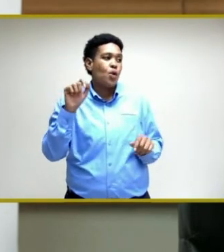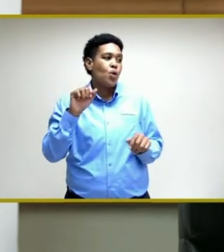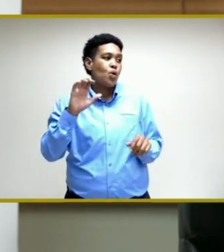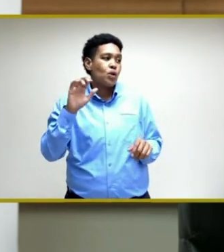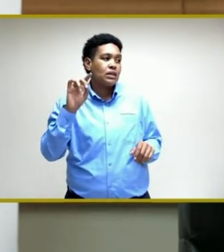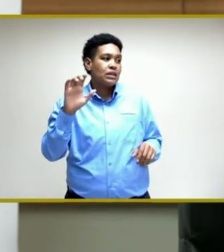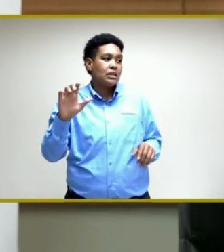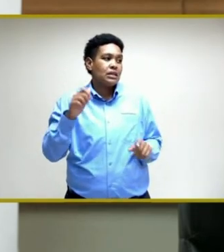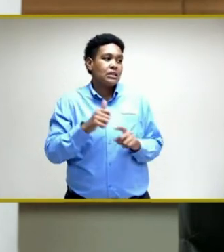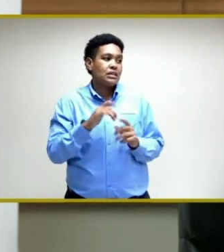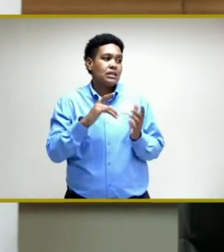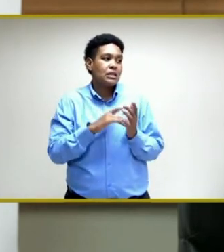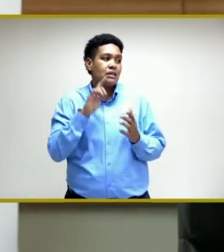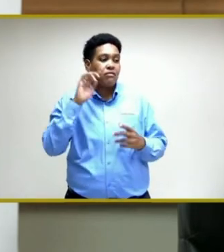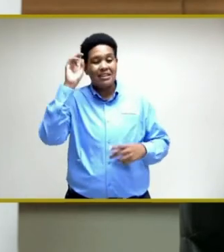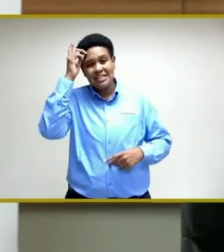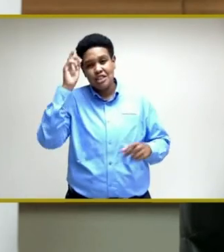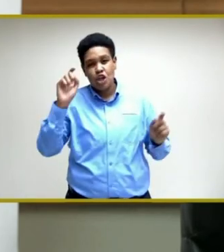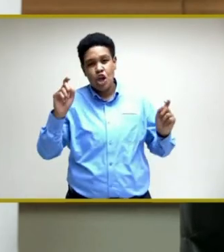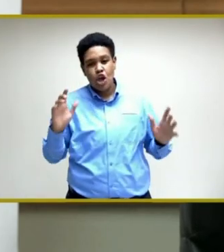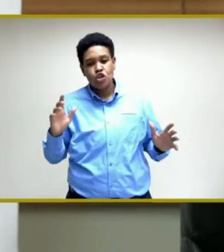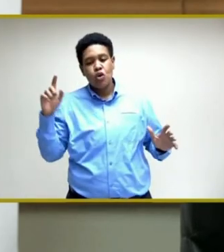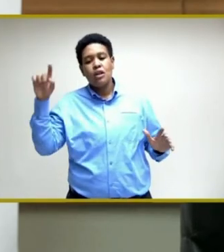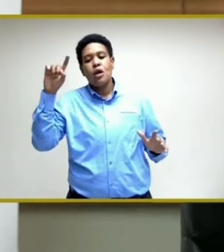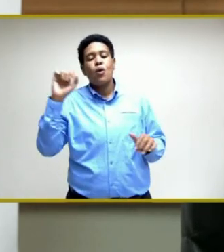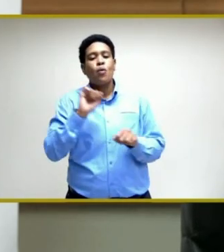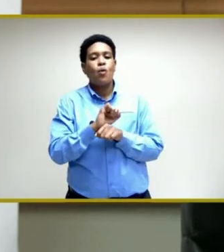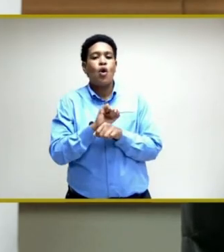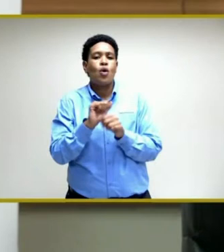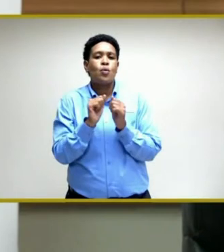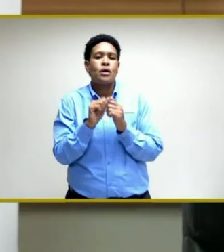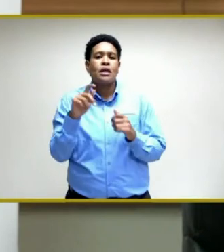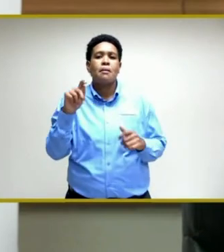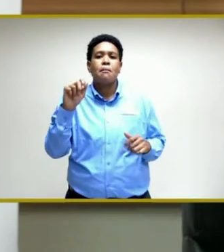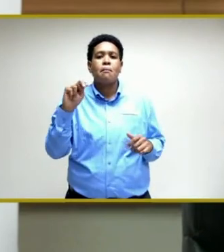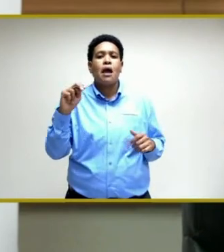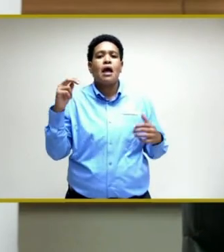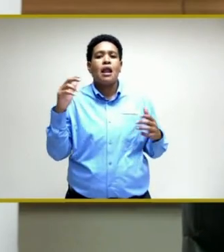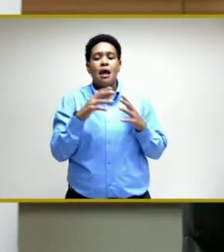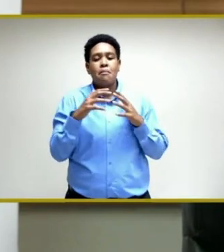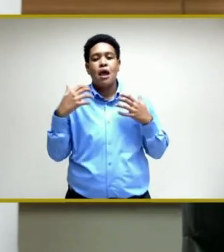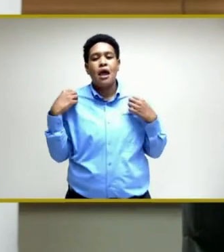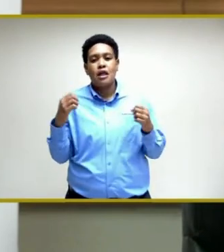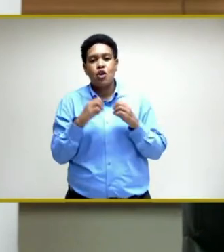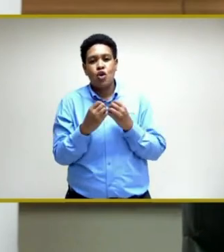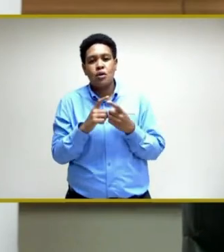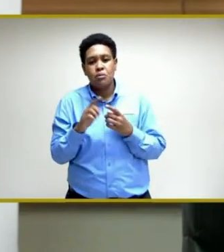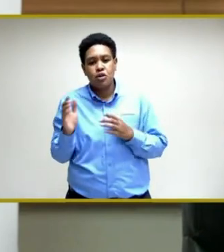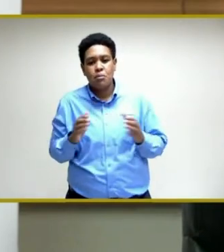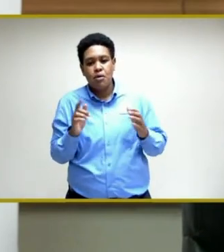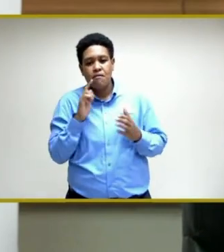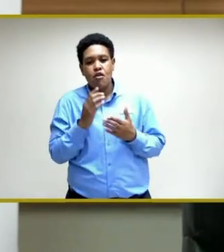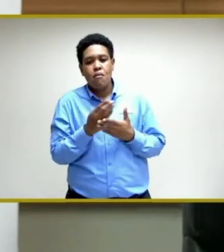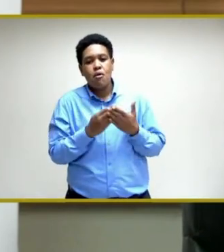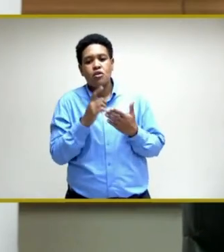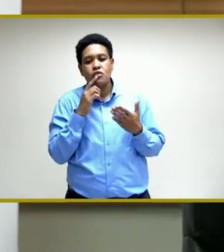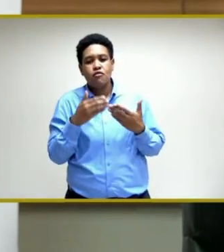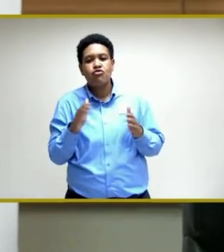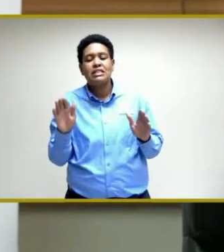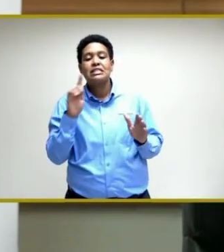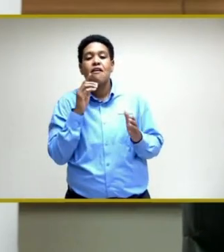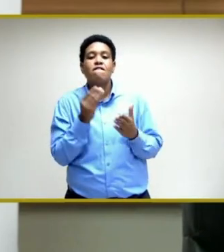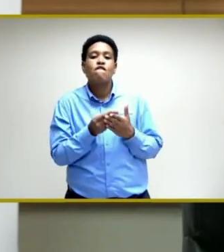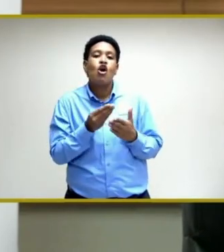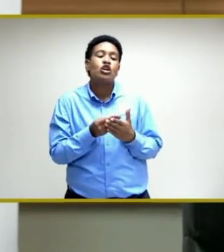CDC, of course, Centers for Disease Control. They're working with the Pan American Health Organization on the preparation of budget for release of funds,